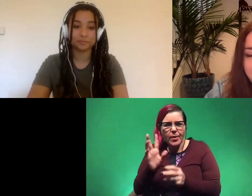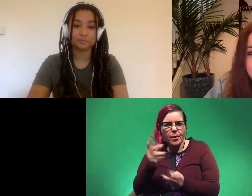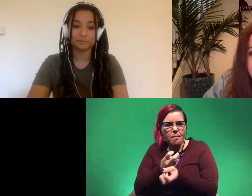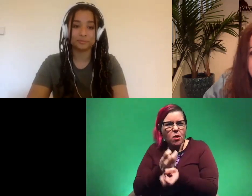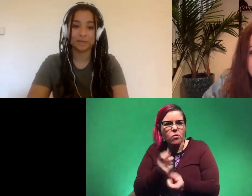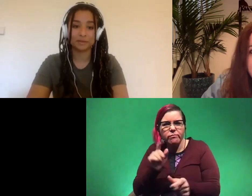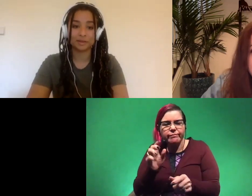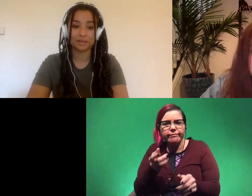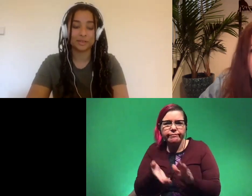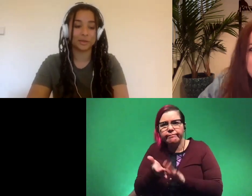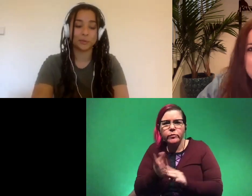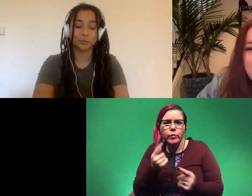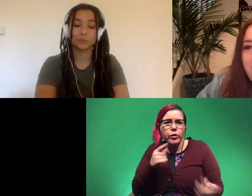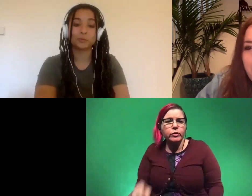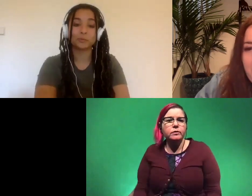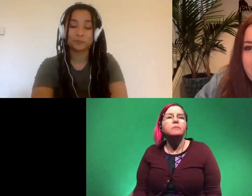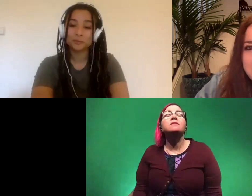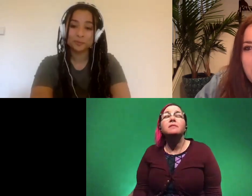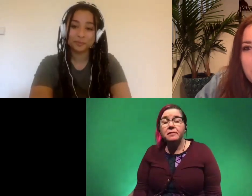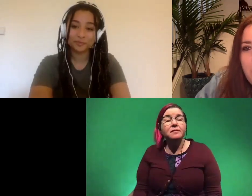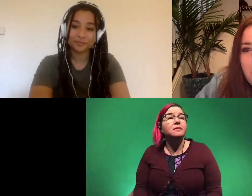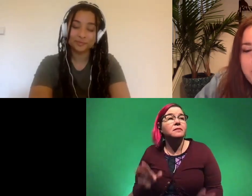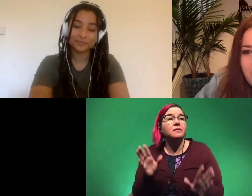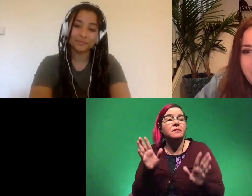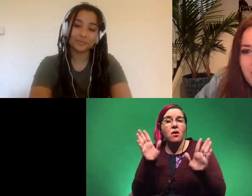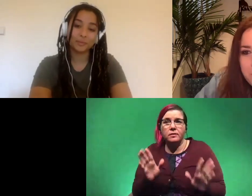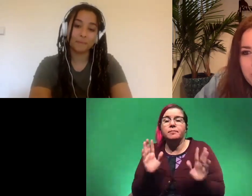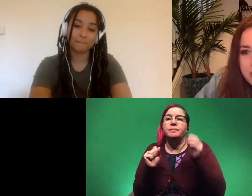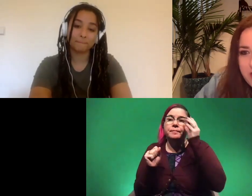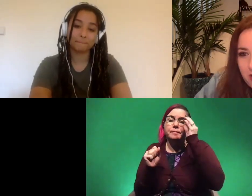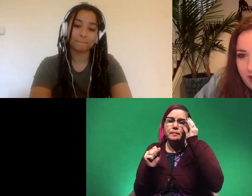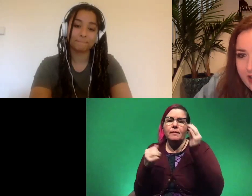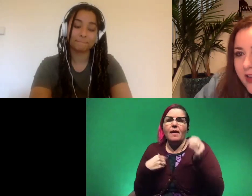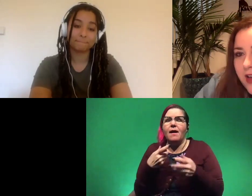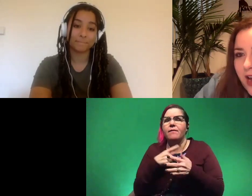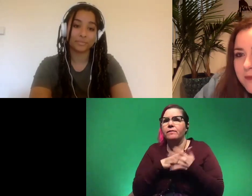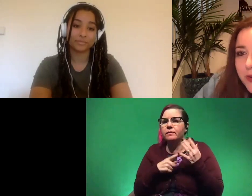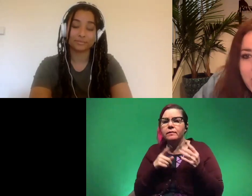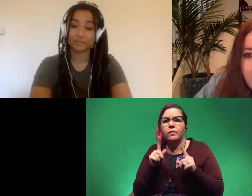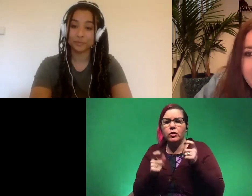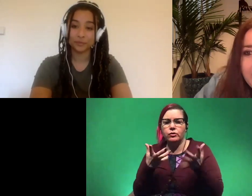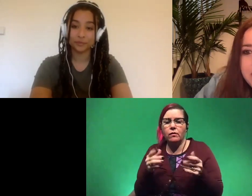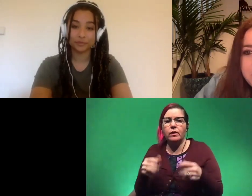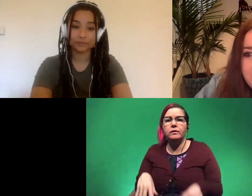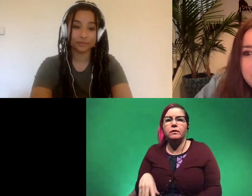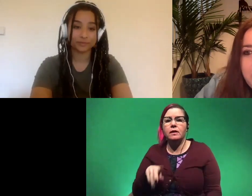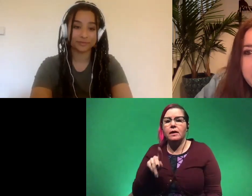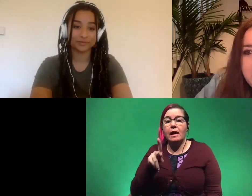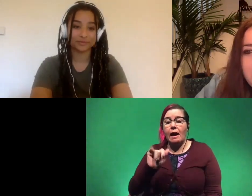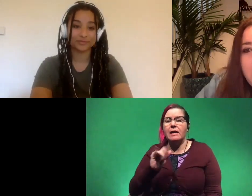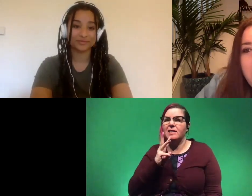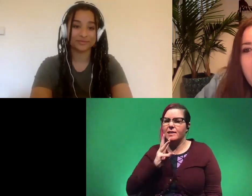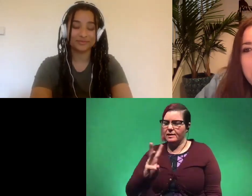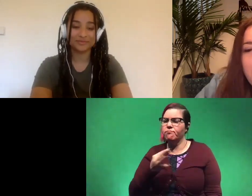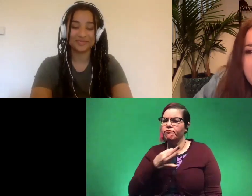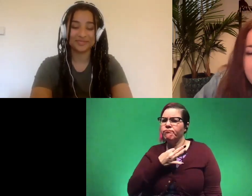awesome okay so uh we've got a couple questions already um so kai age six would like to